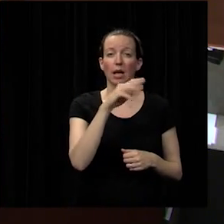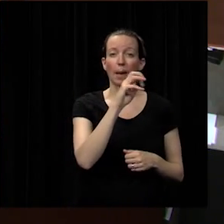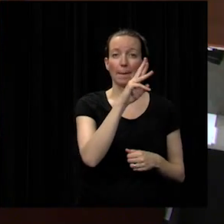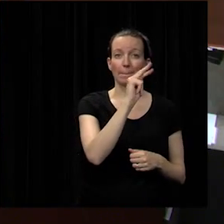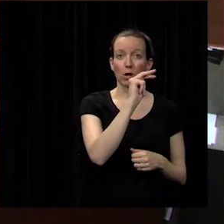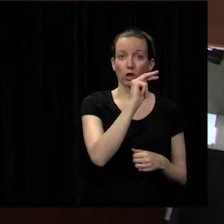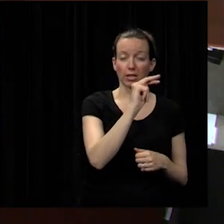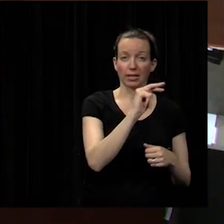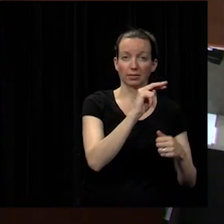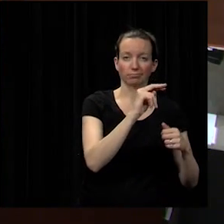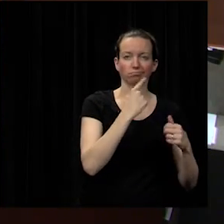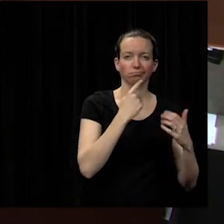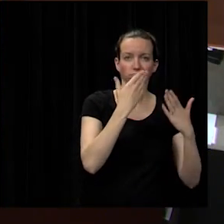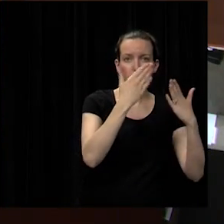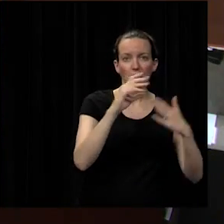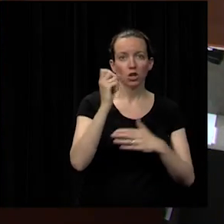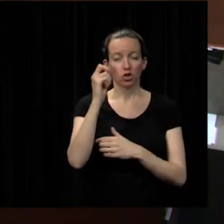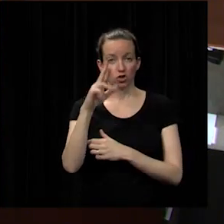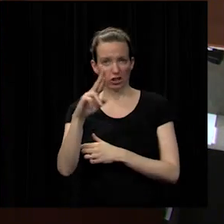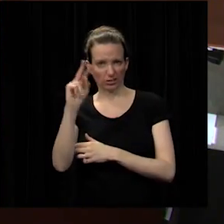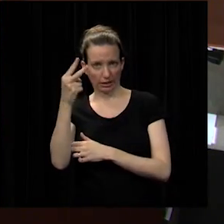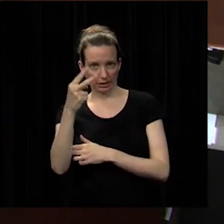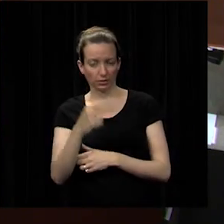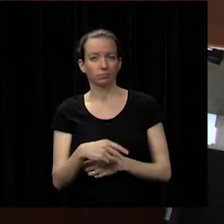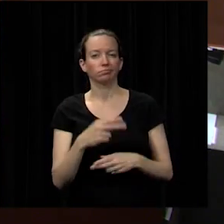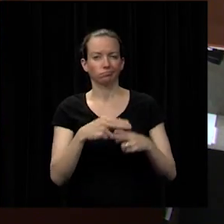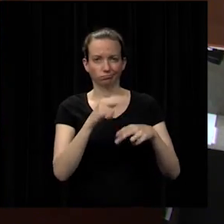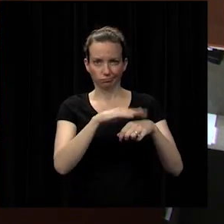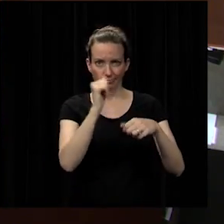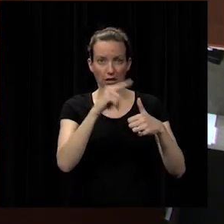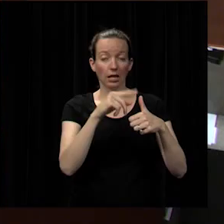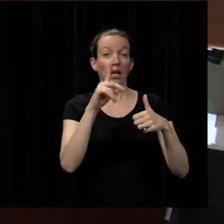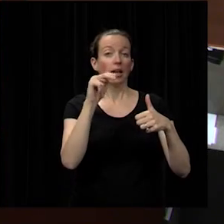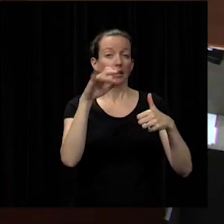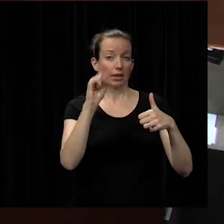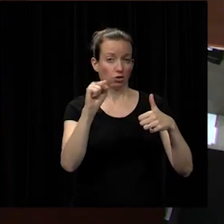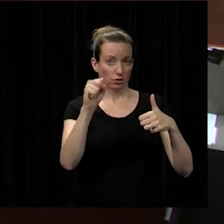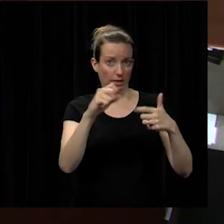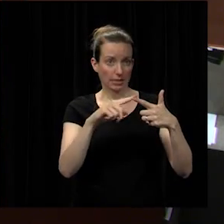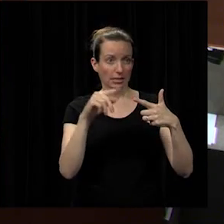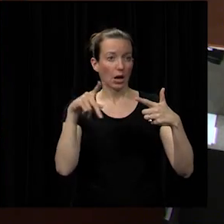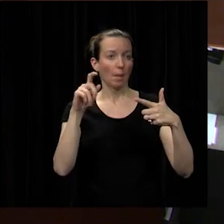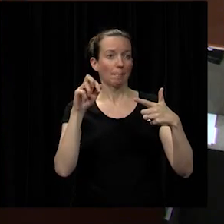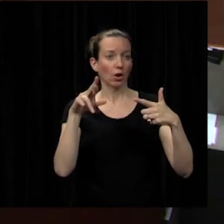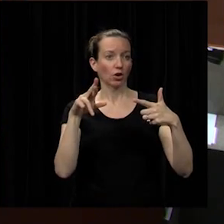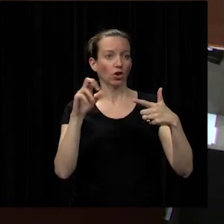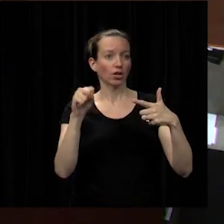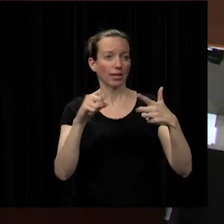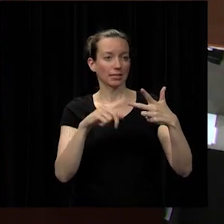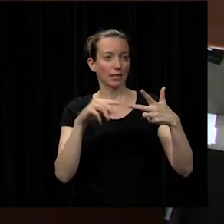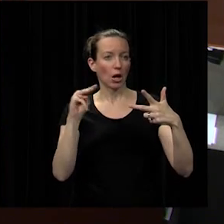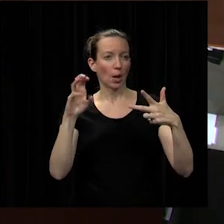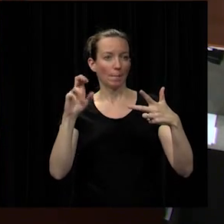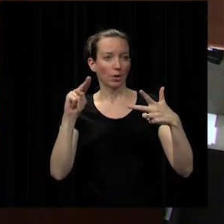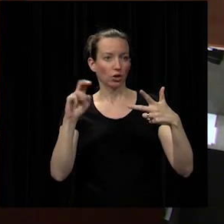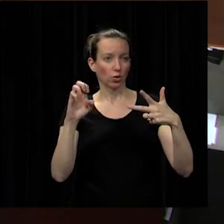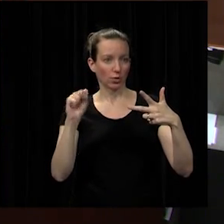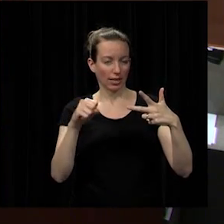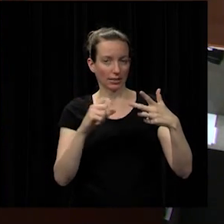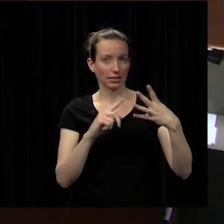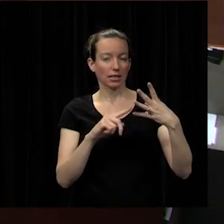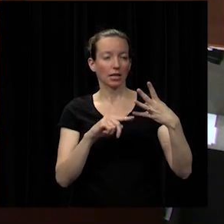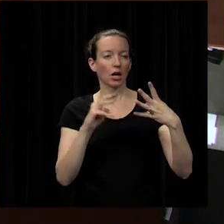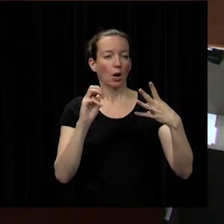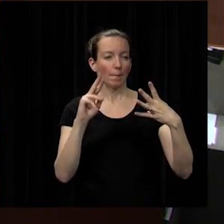martin second by mr sheer roll call vote please dr daniels yes mr parker yes mr mccune yes mrs martin yes